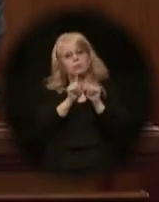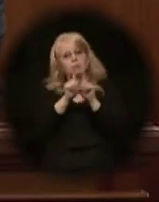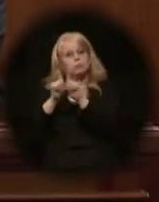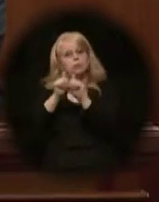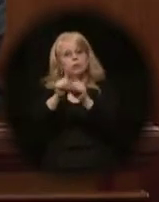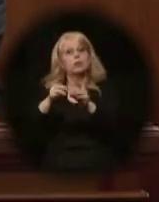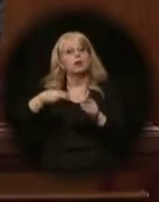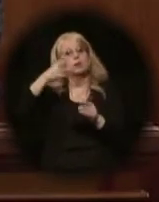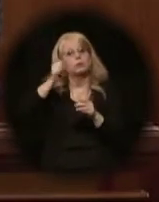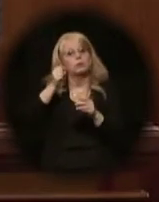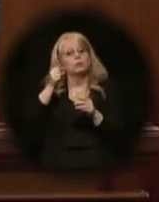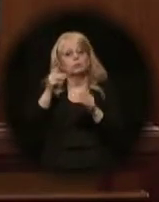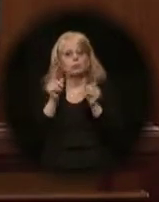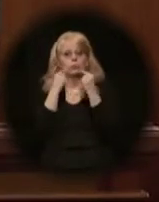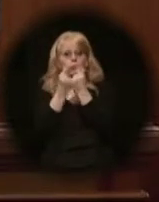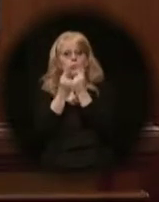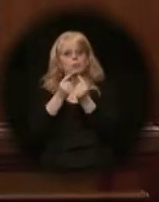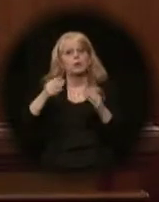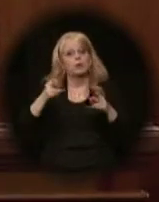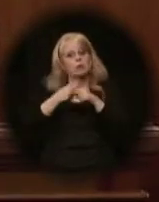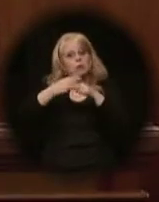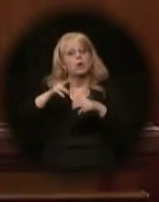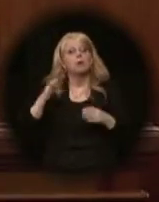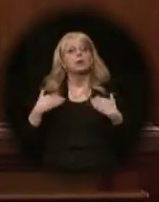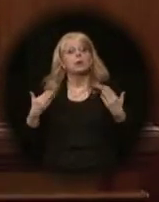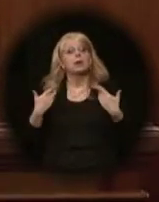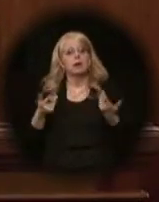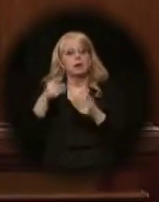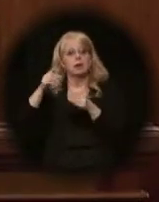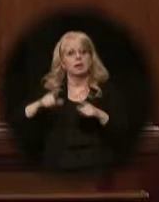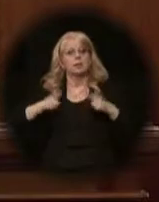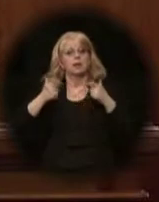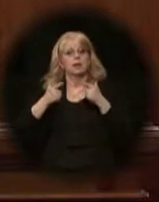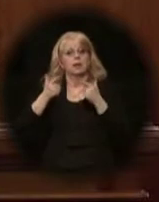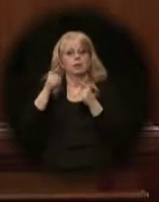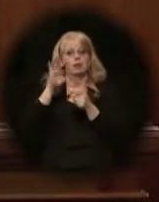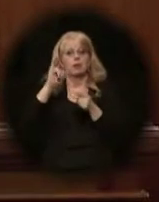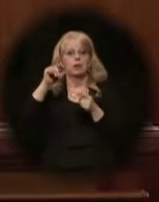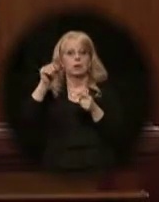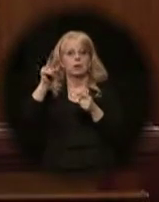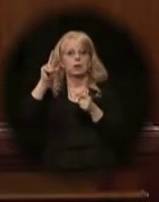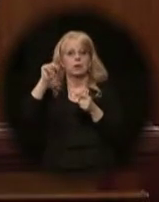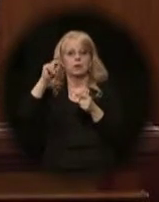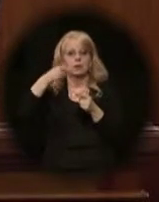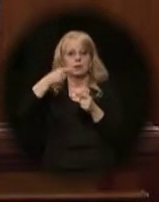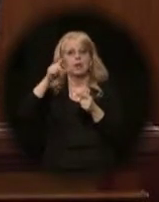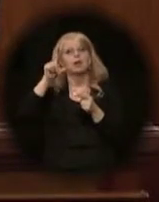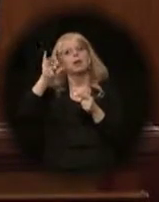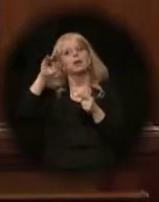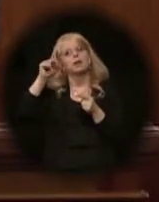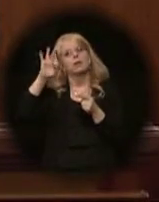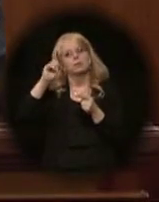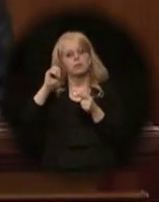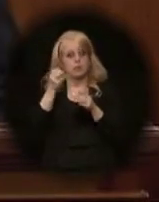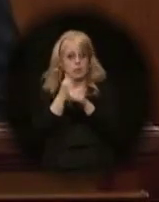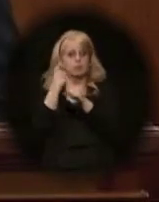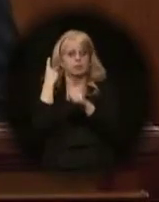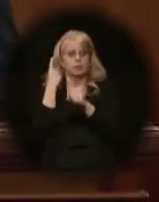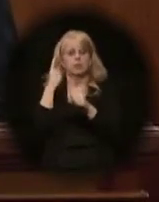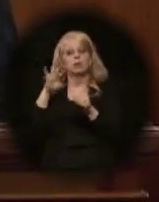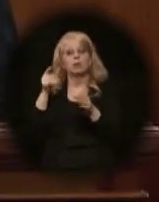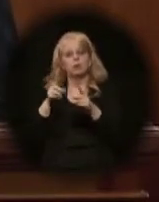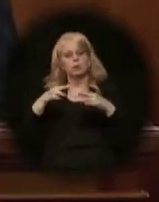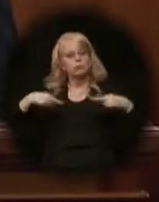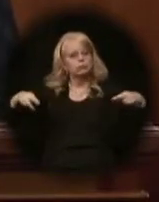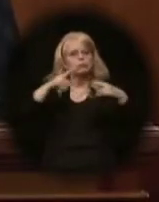through a group known as Young Life. Last June, last June, Trevor was inner tubing and jet skiing with some of these young